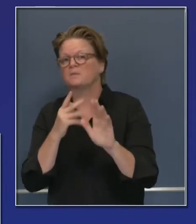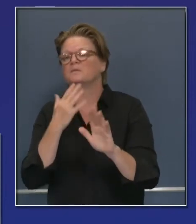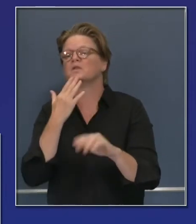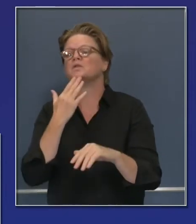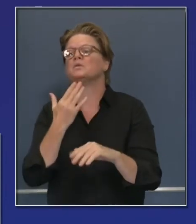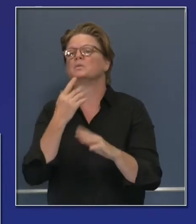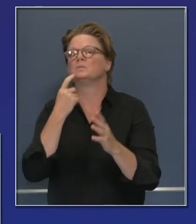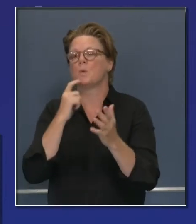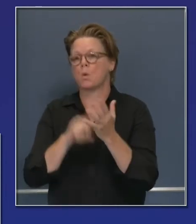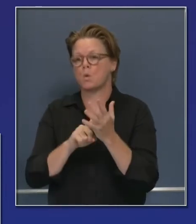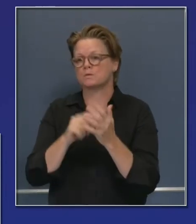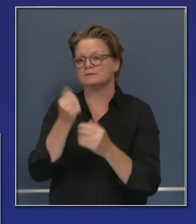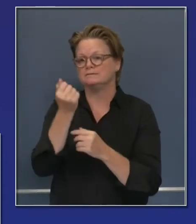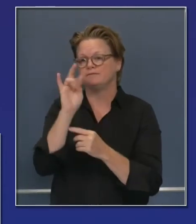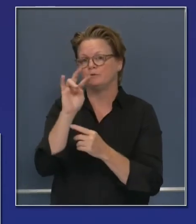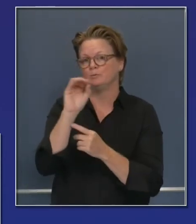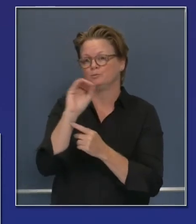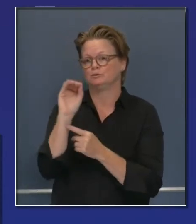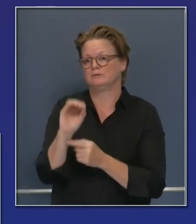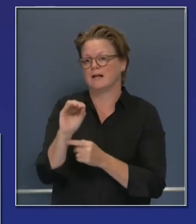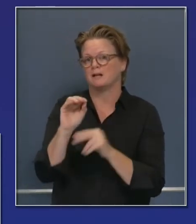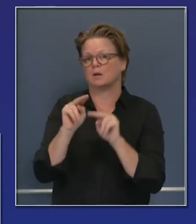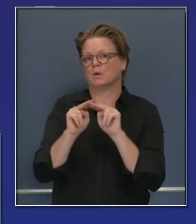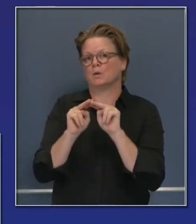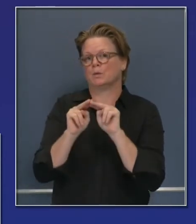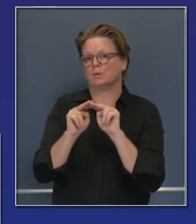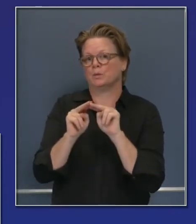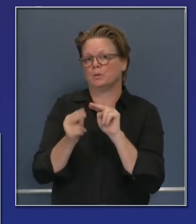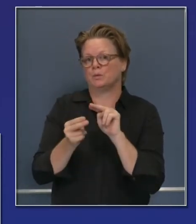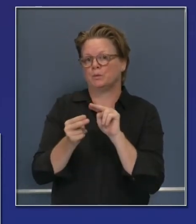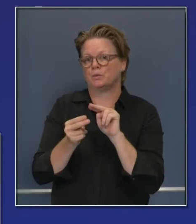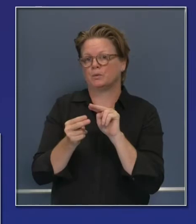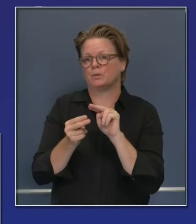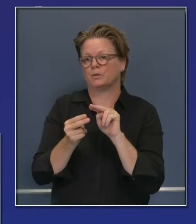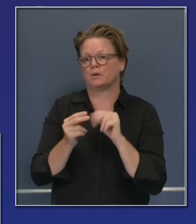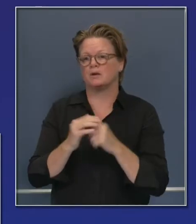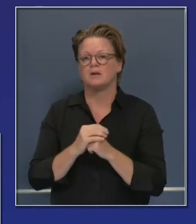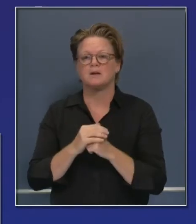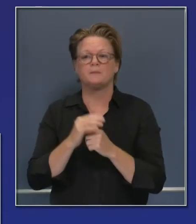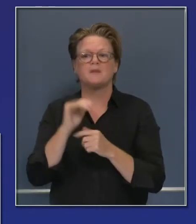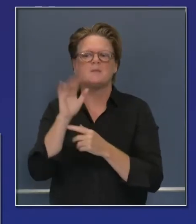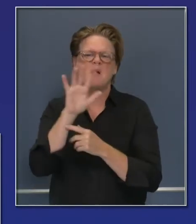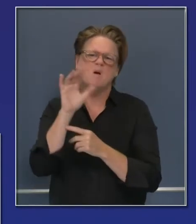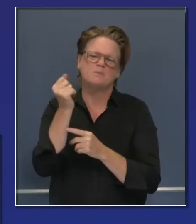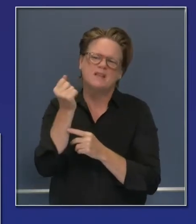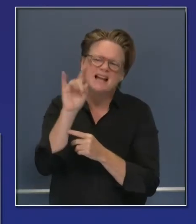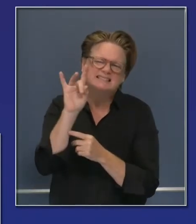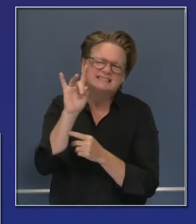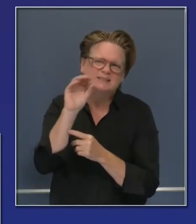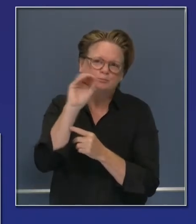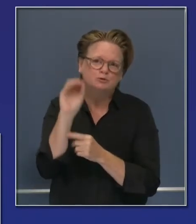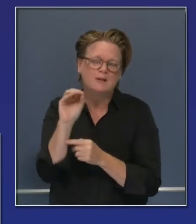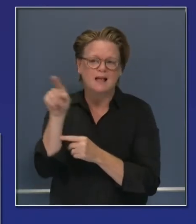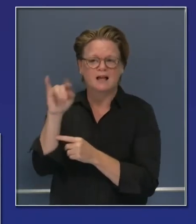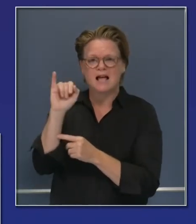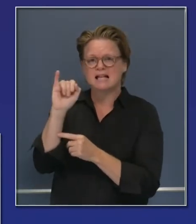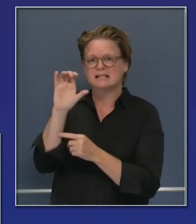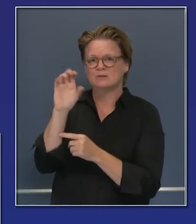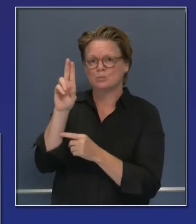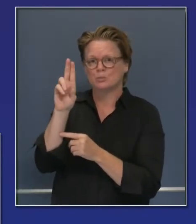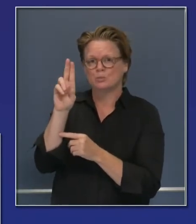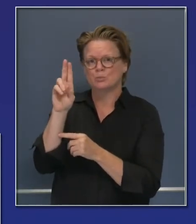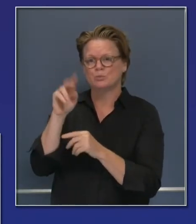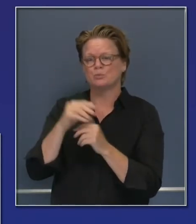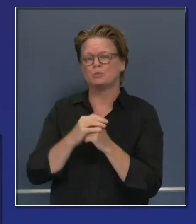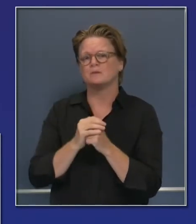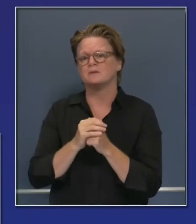the last 14 days. You're seeing the same things, about 18% on ICU emissions. We're now down about 16% of our